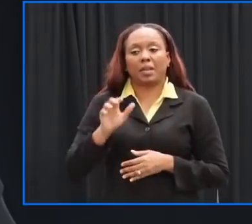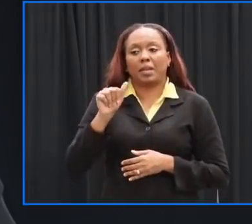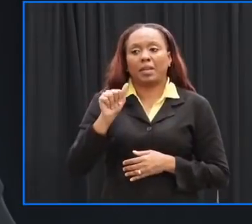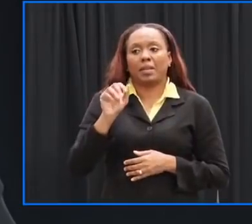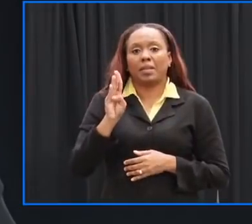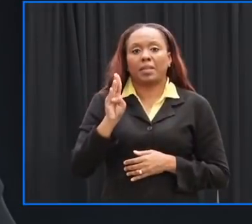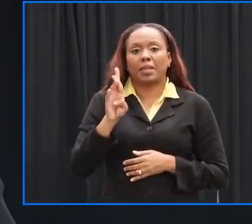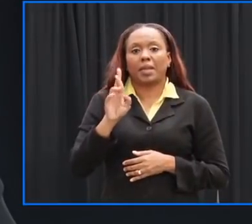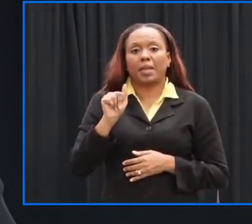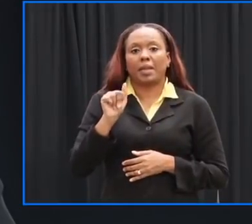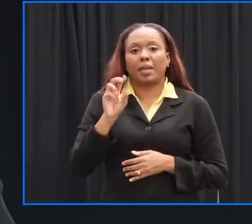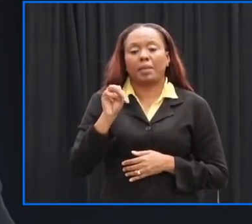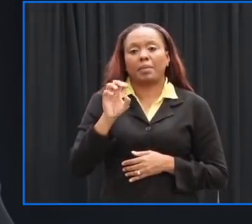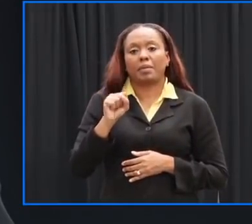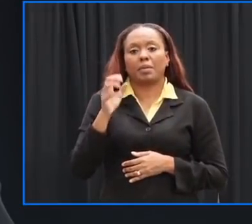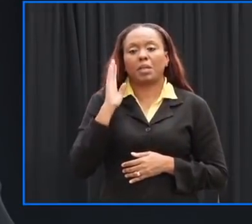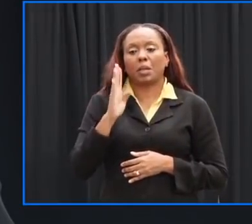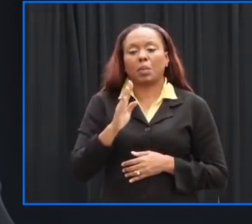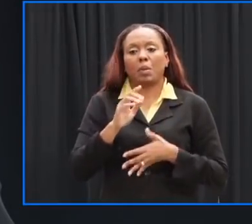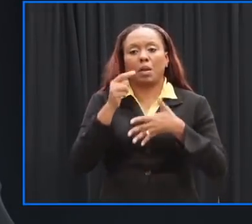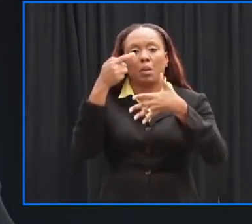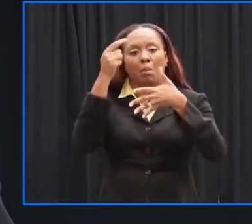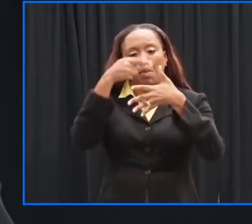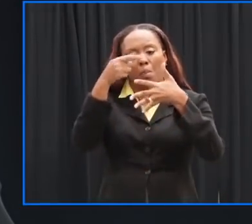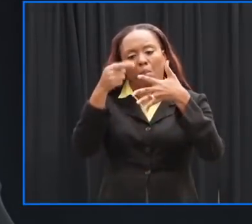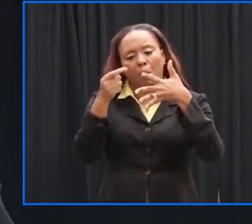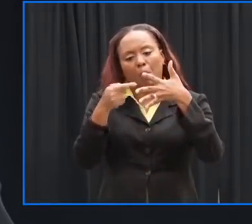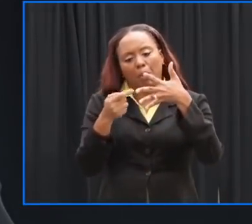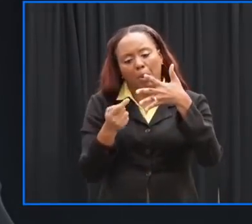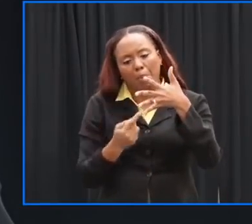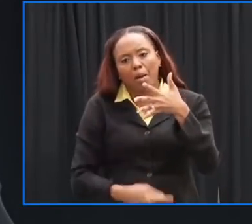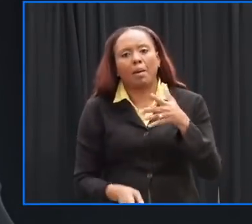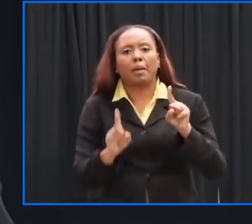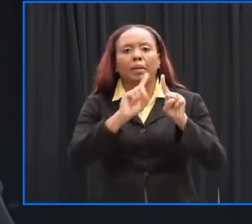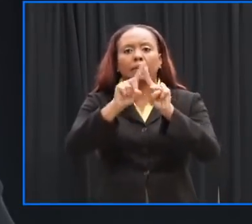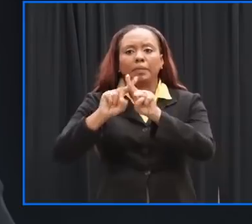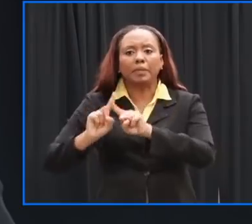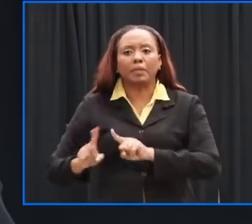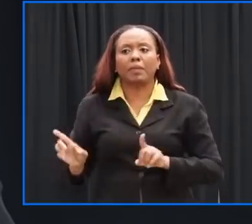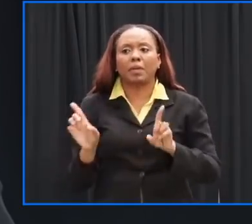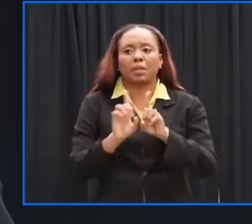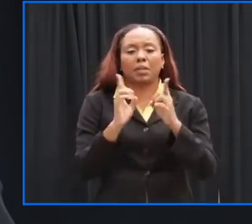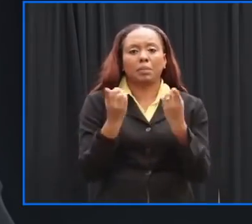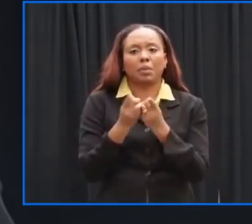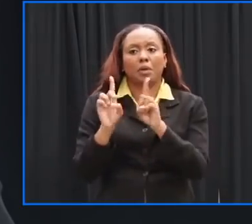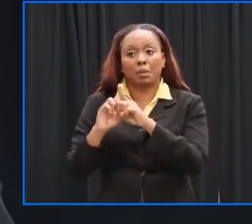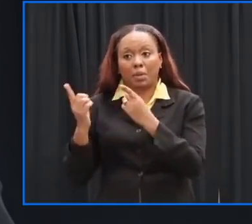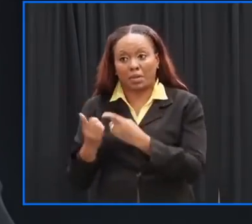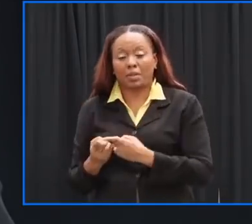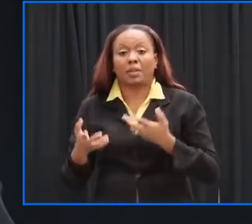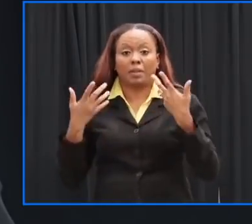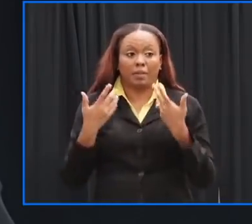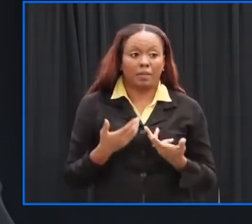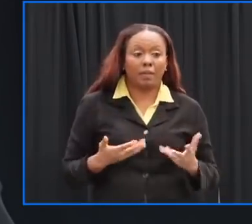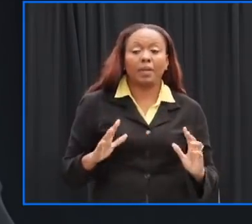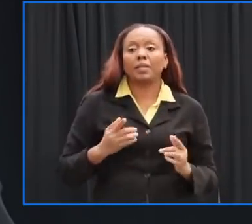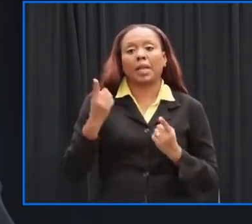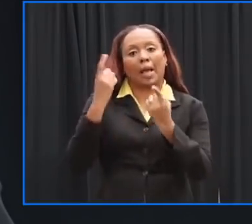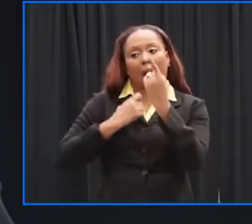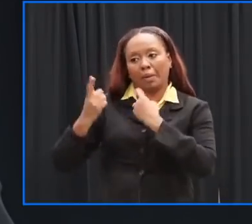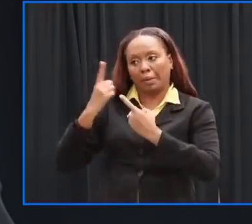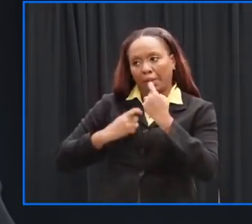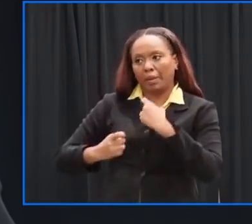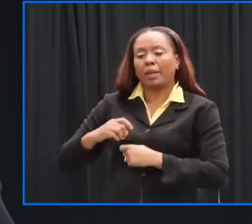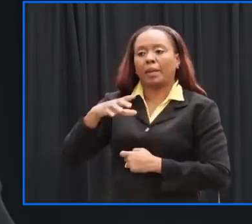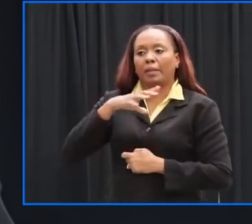through with the various departments what the various issues and elements and of course we will take questions in order to be